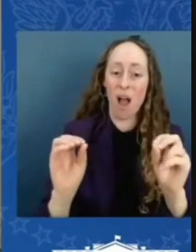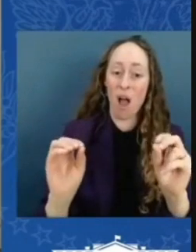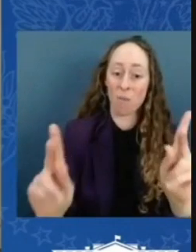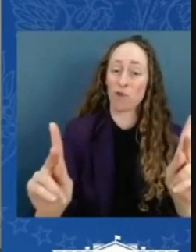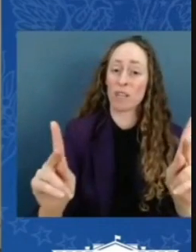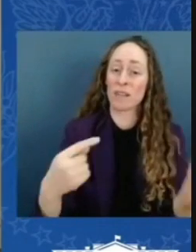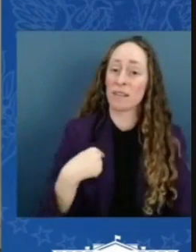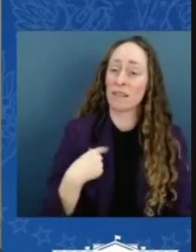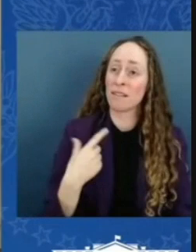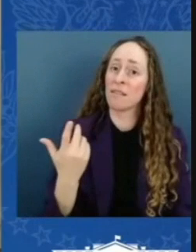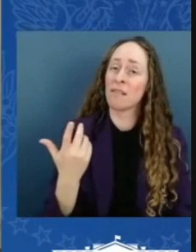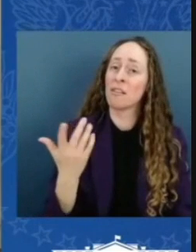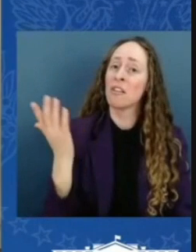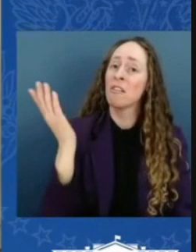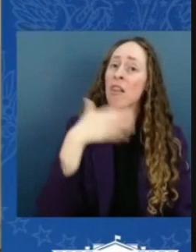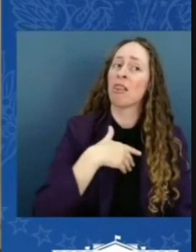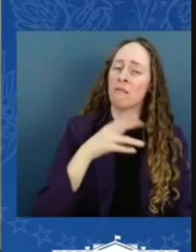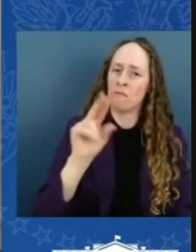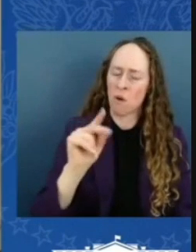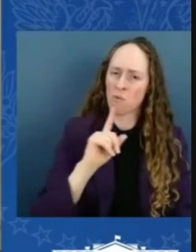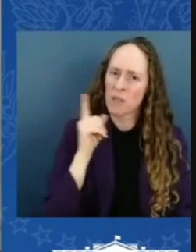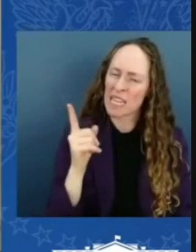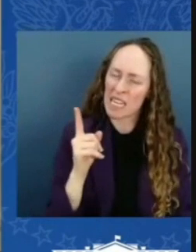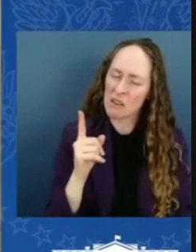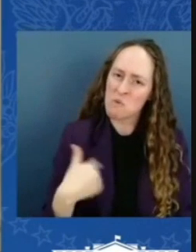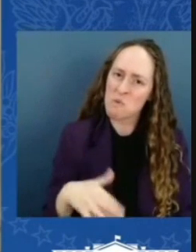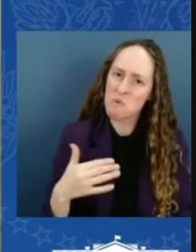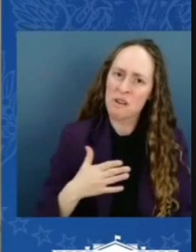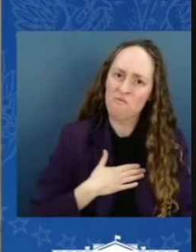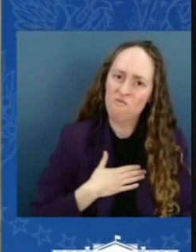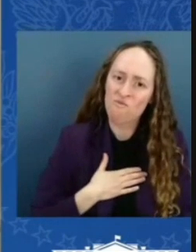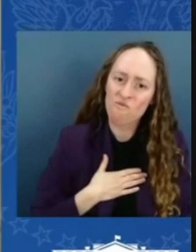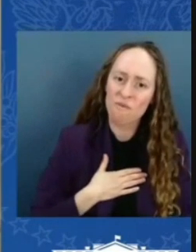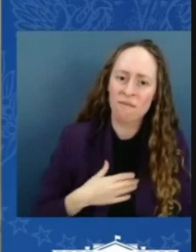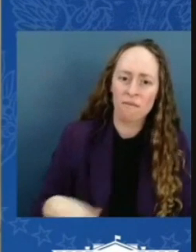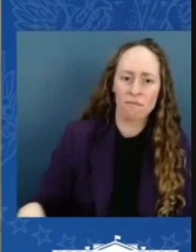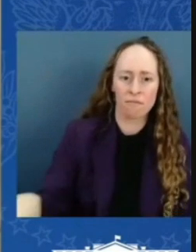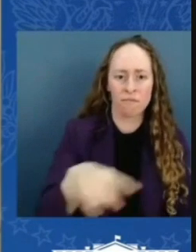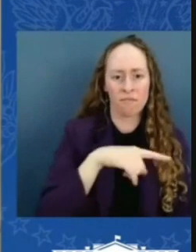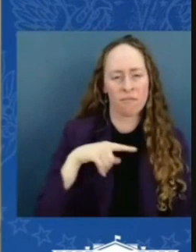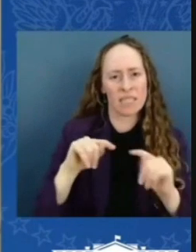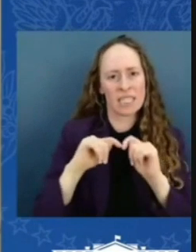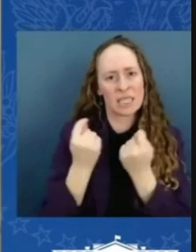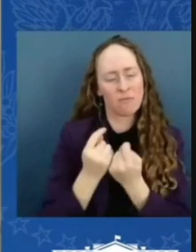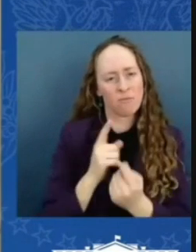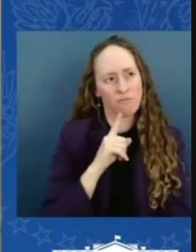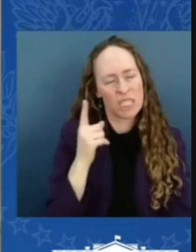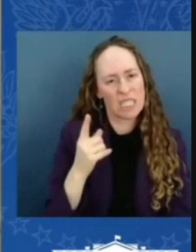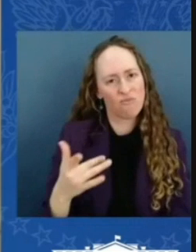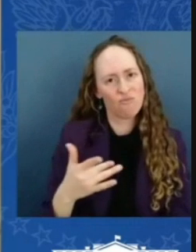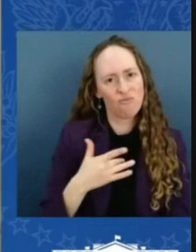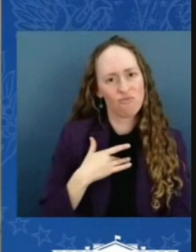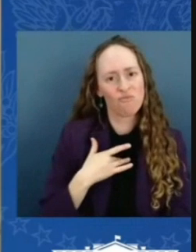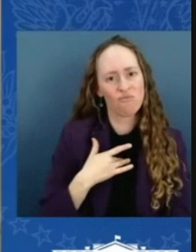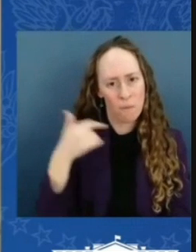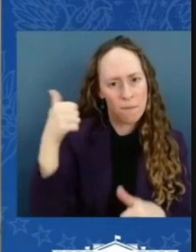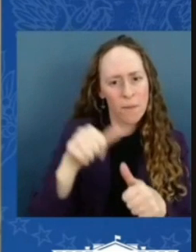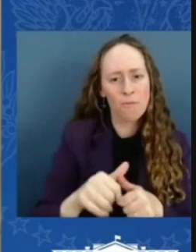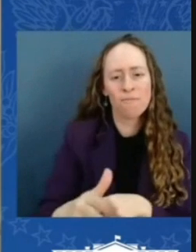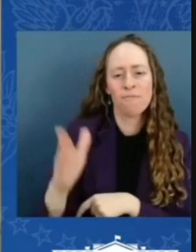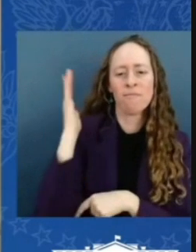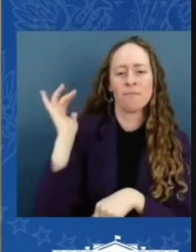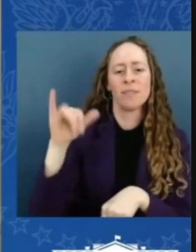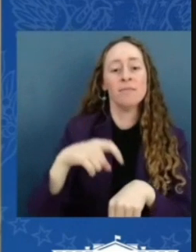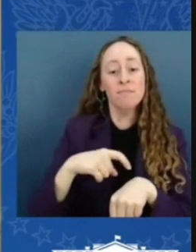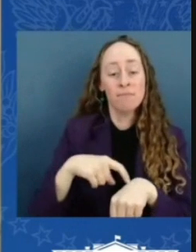moment for my team. I'm reminded of the journey of our home state, South Carolina, has taken how not so long